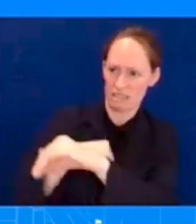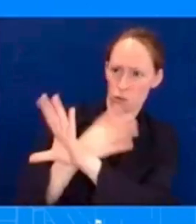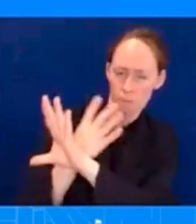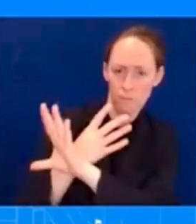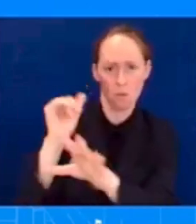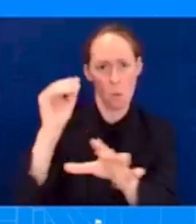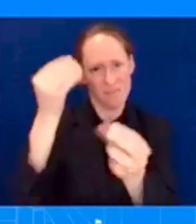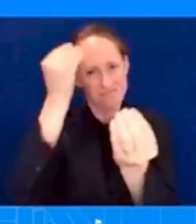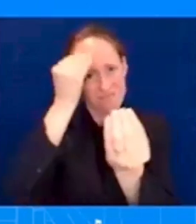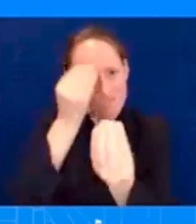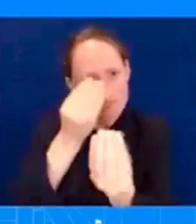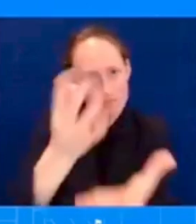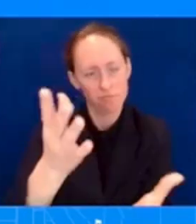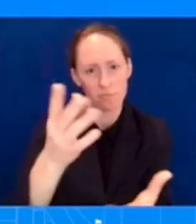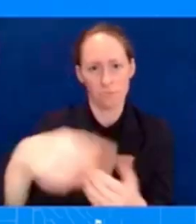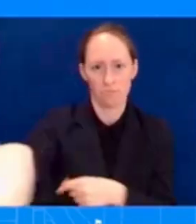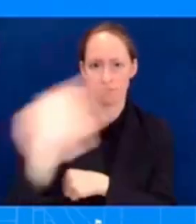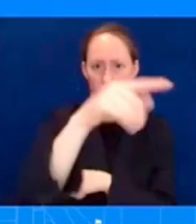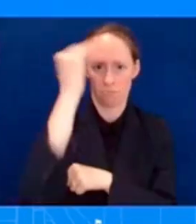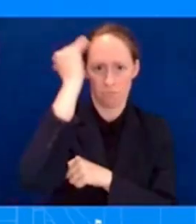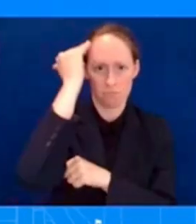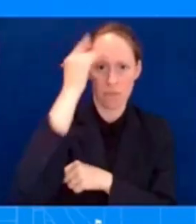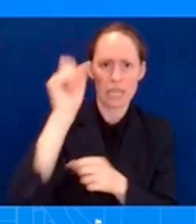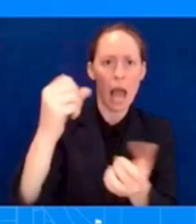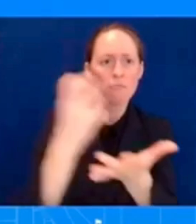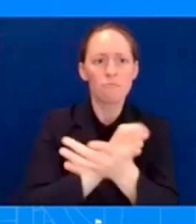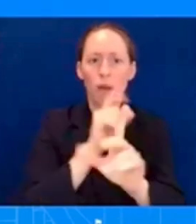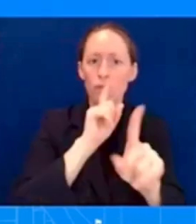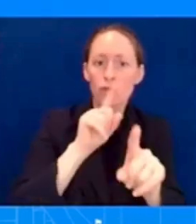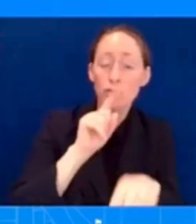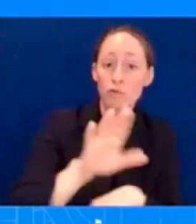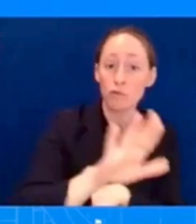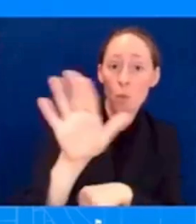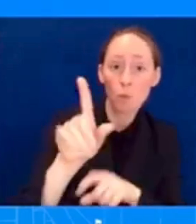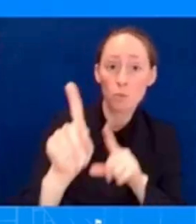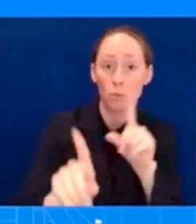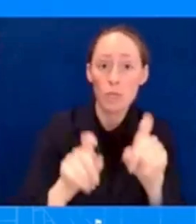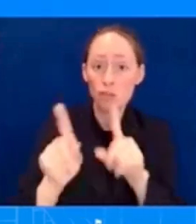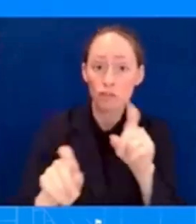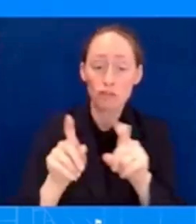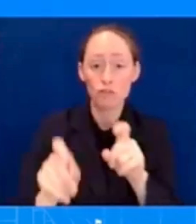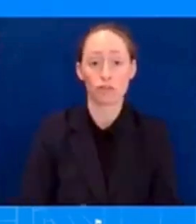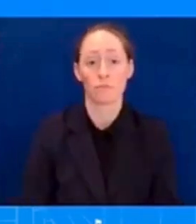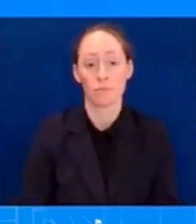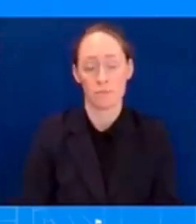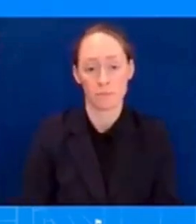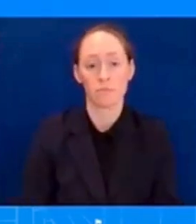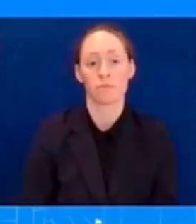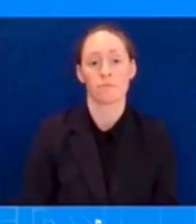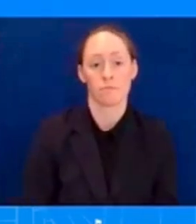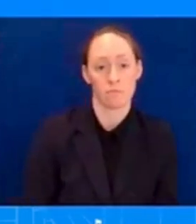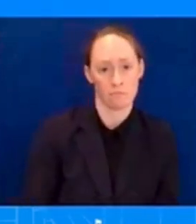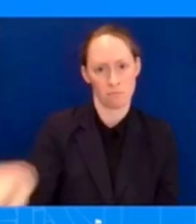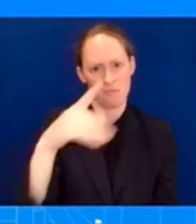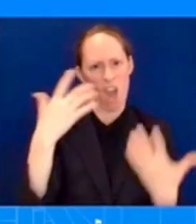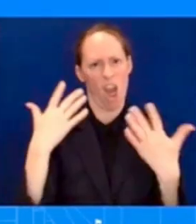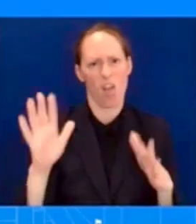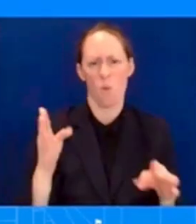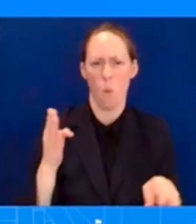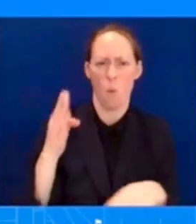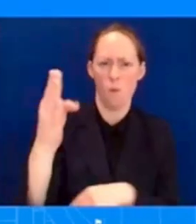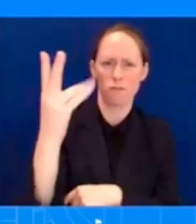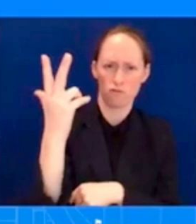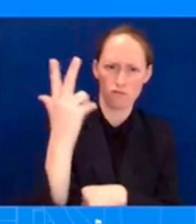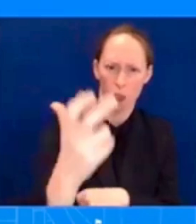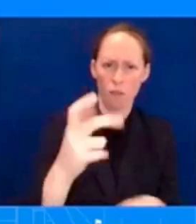You heard from her. There's more than 300 personnel, FEMA personnel, on the ground. There are more than a dozen federal agencies who